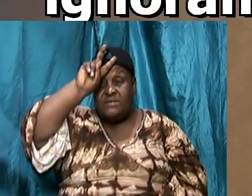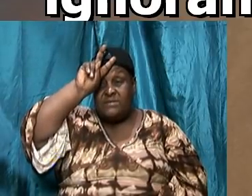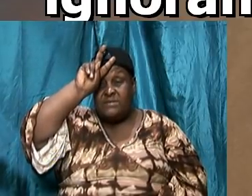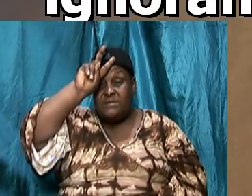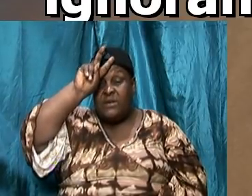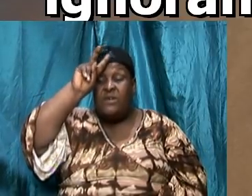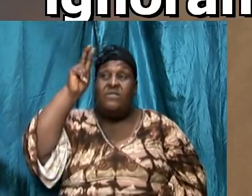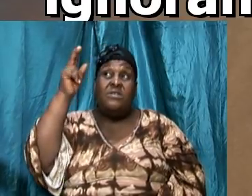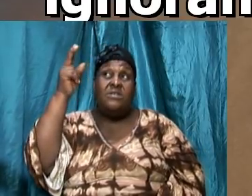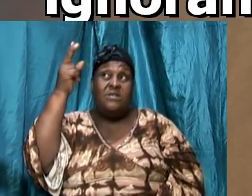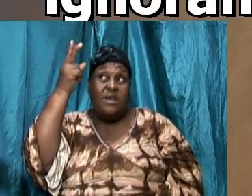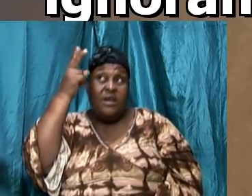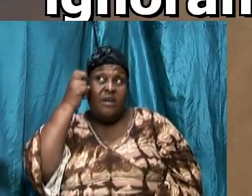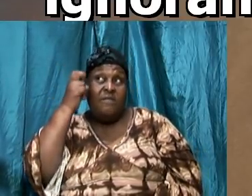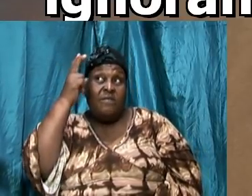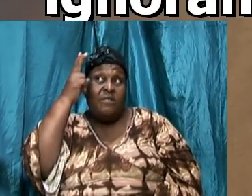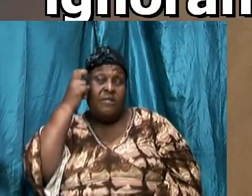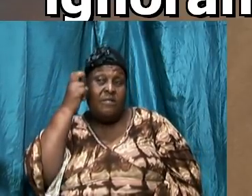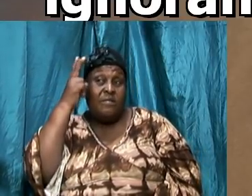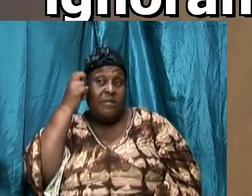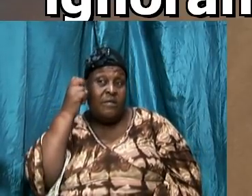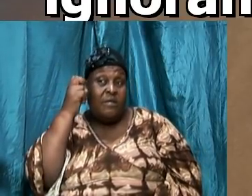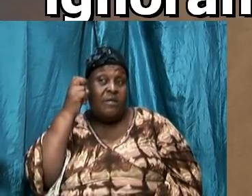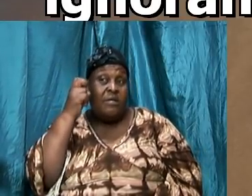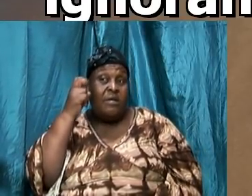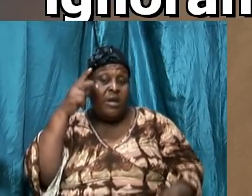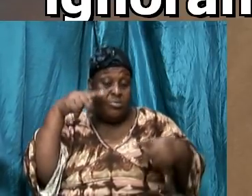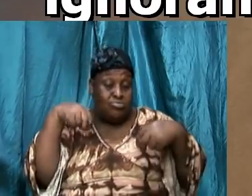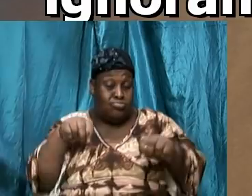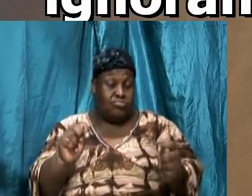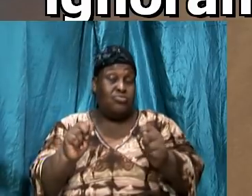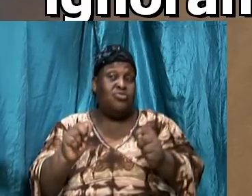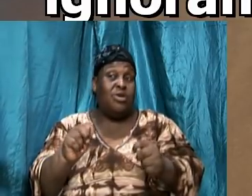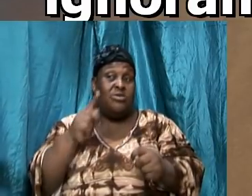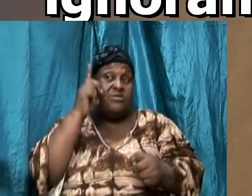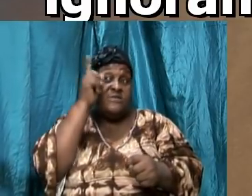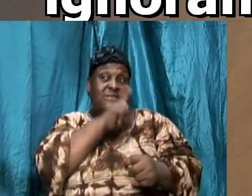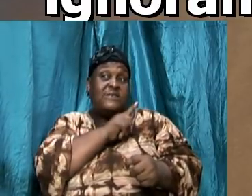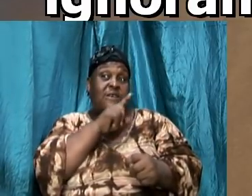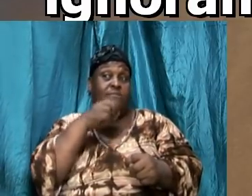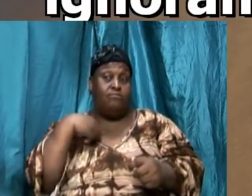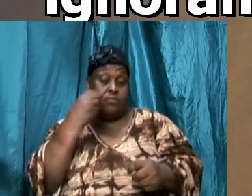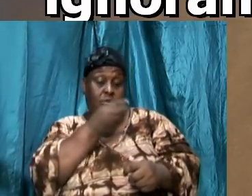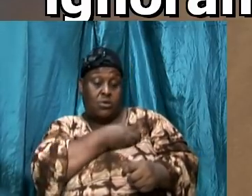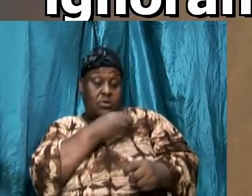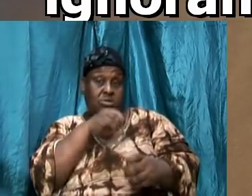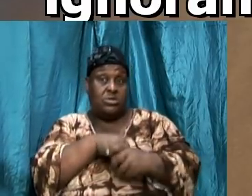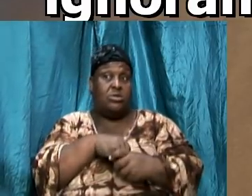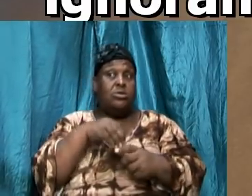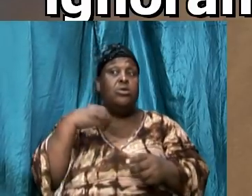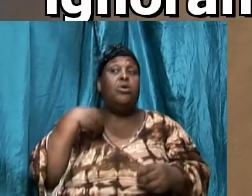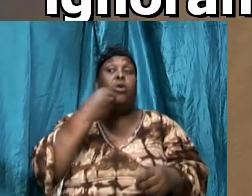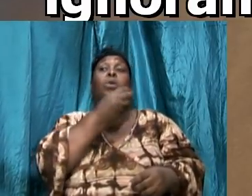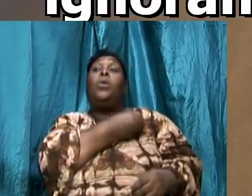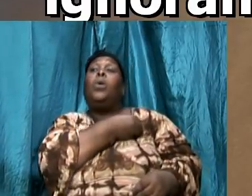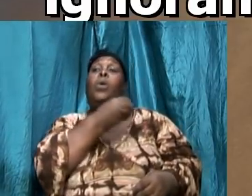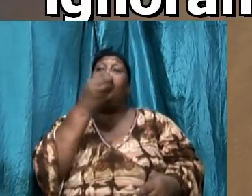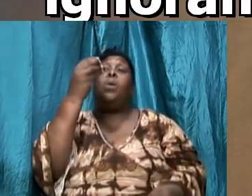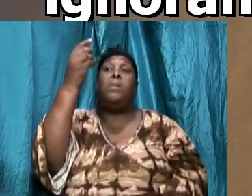minds. Yes, that is what is being implied there. so that when we put